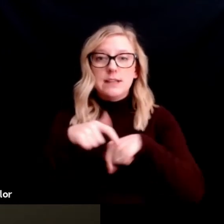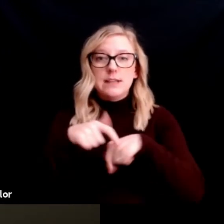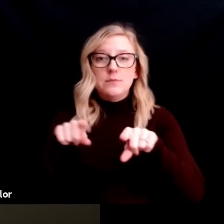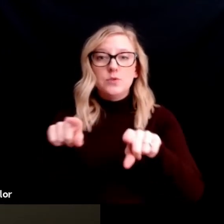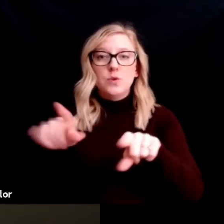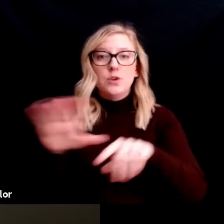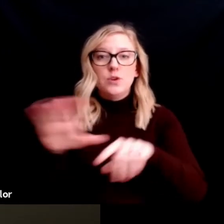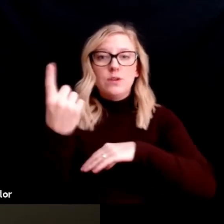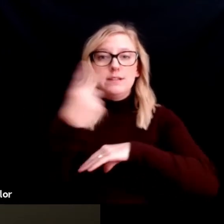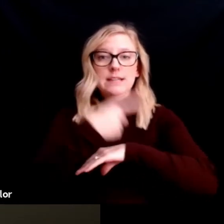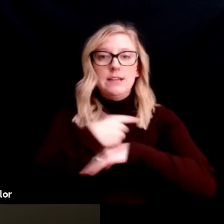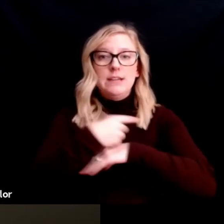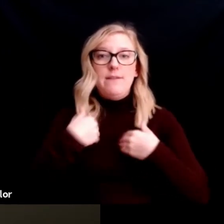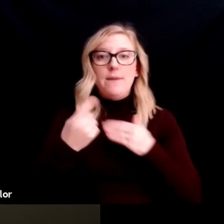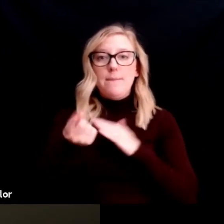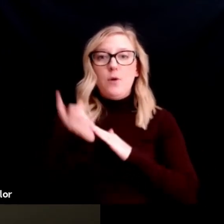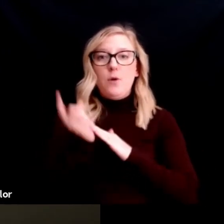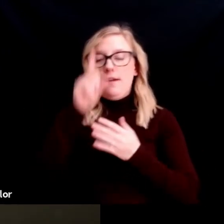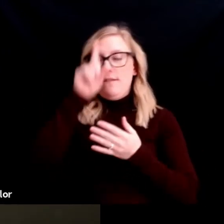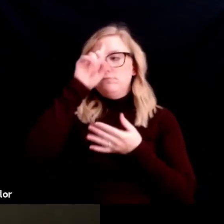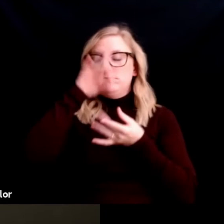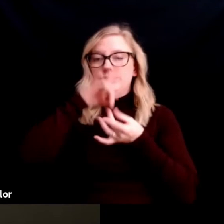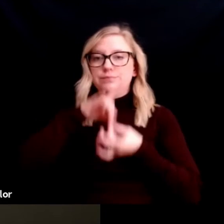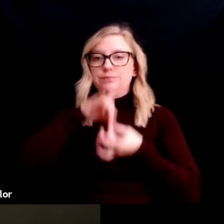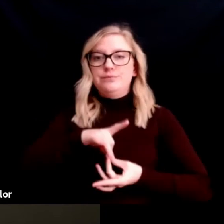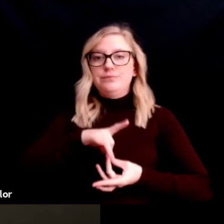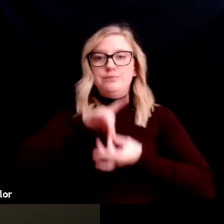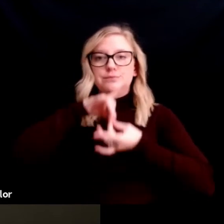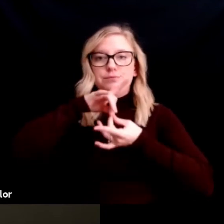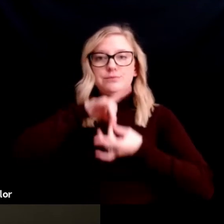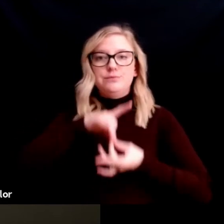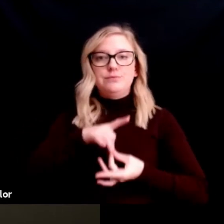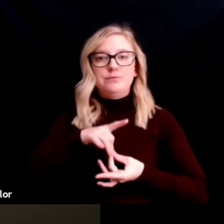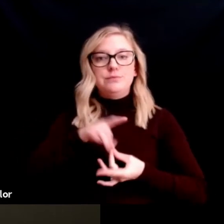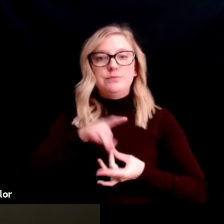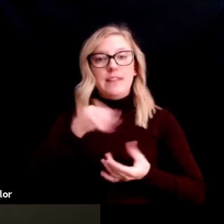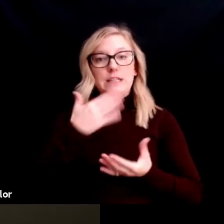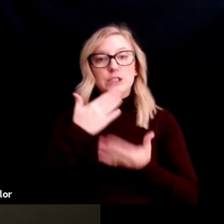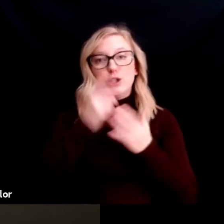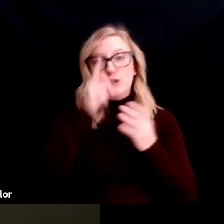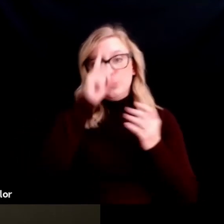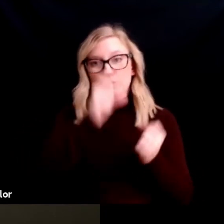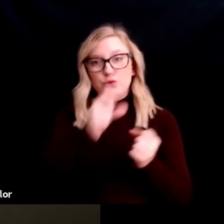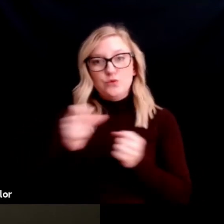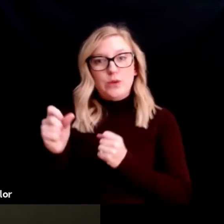that mindfulness is definitely a strategy that I think of.